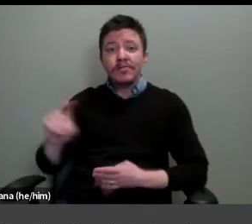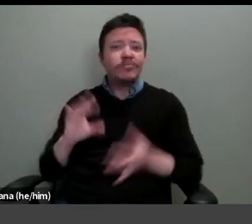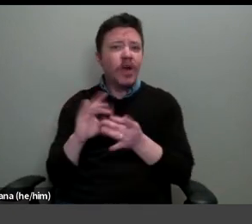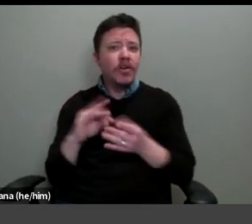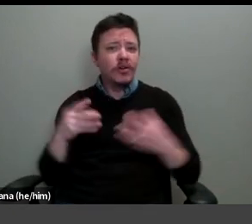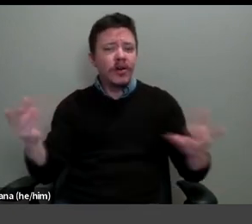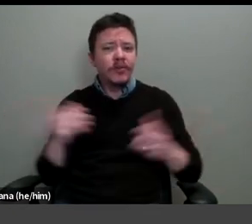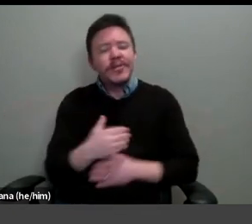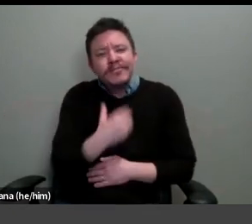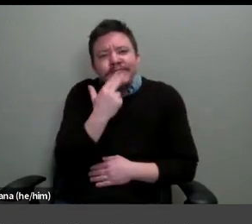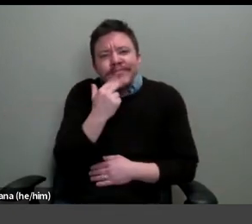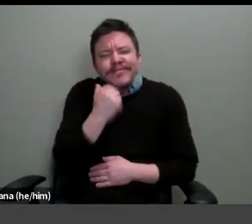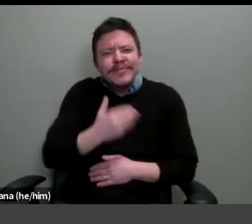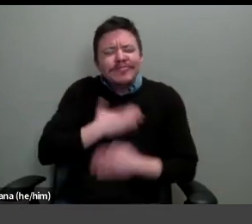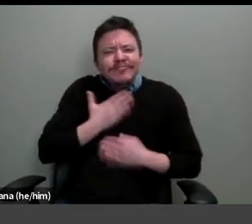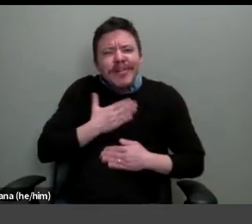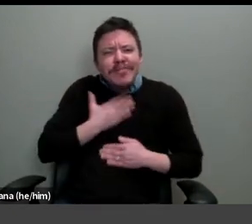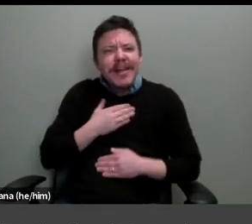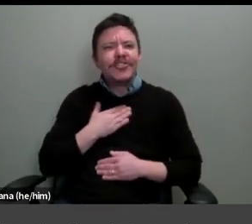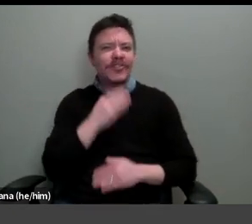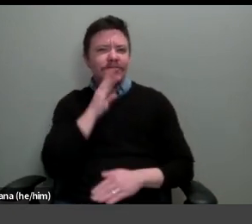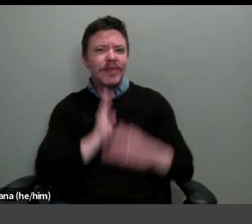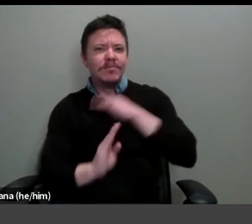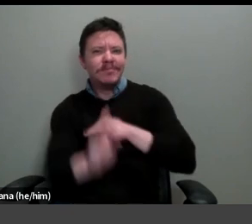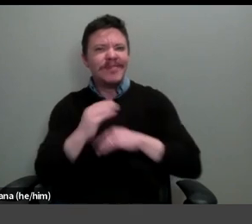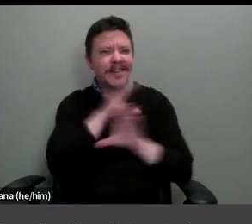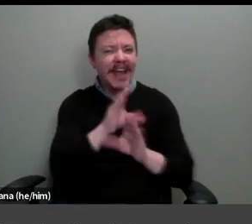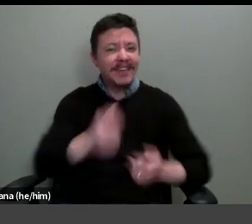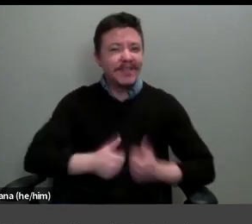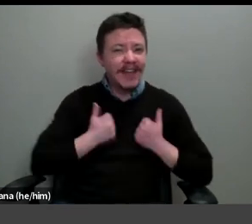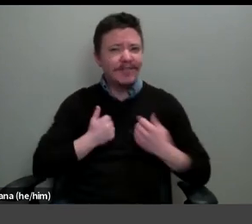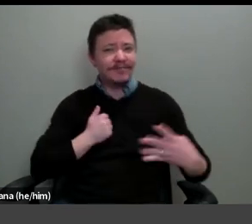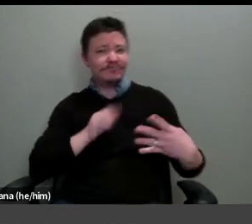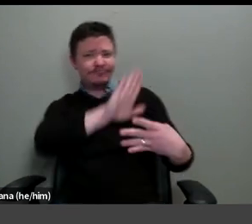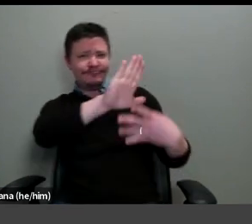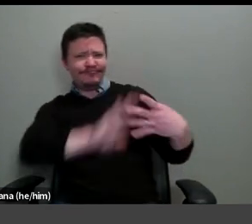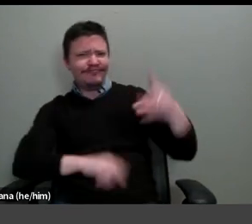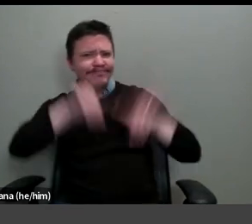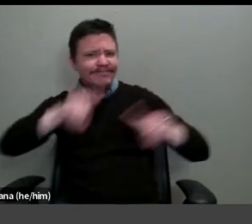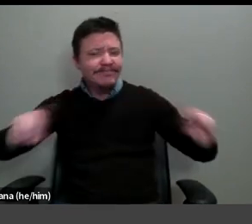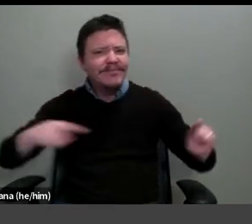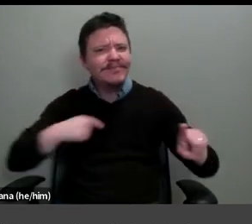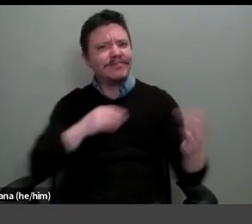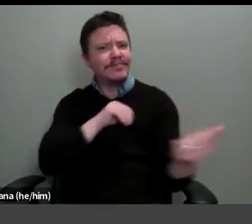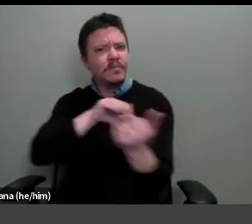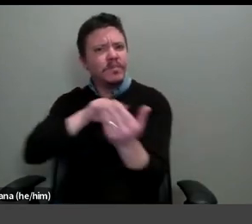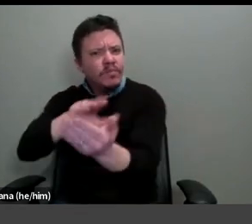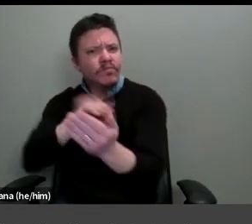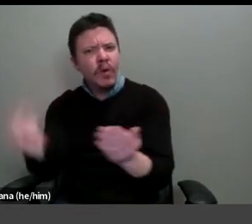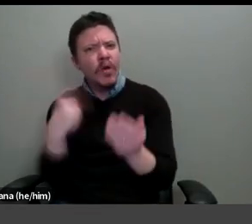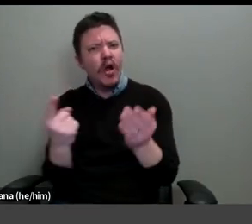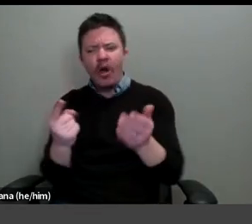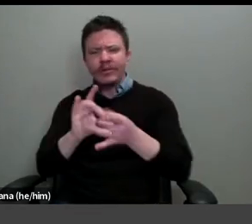acts of life. Although their styles varied, each returned repeatedly to the motifs of home life,